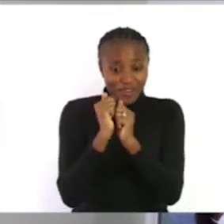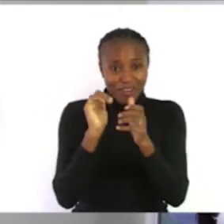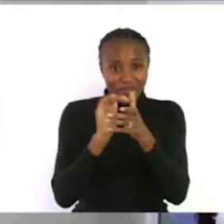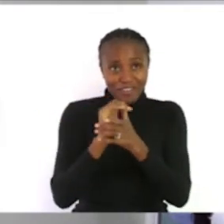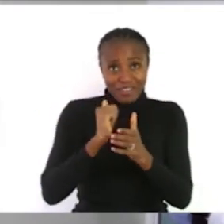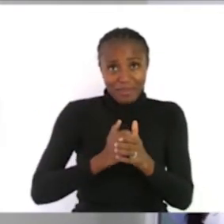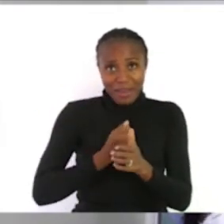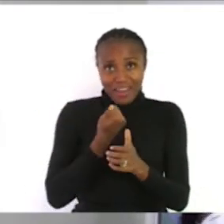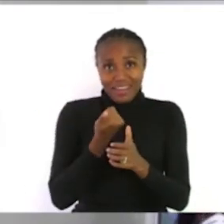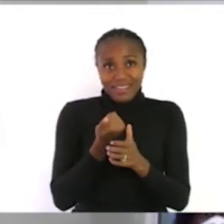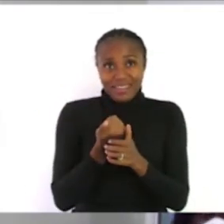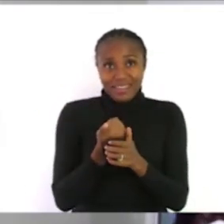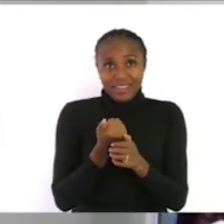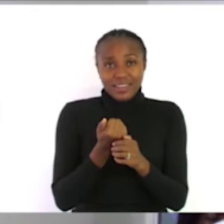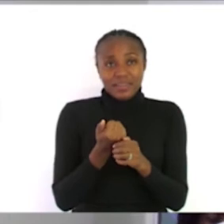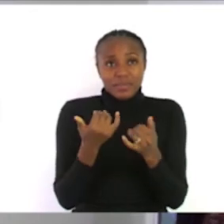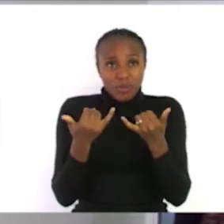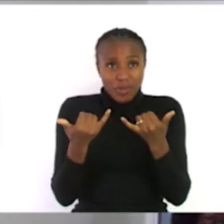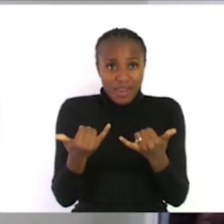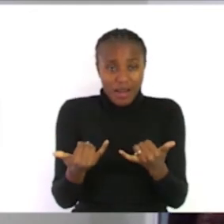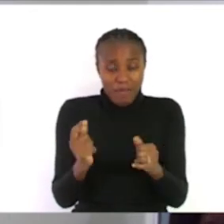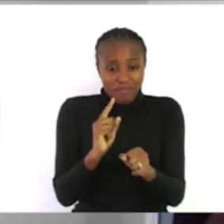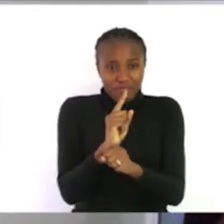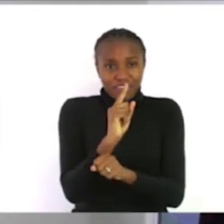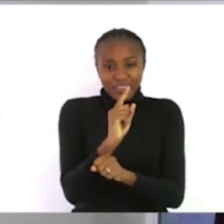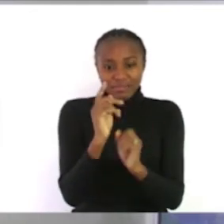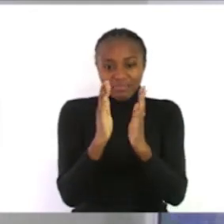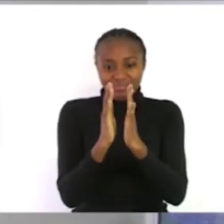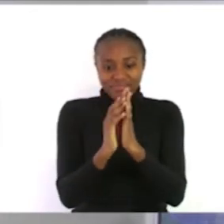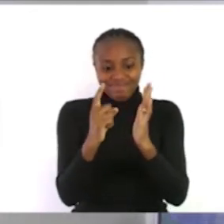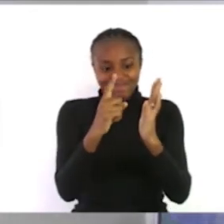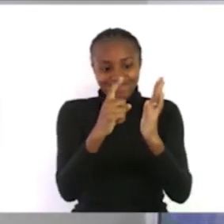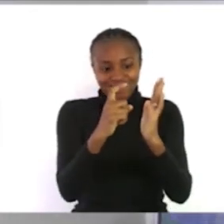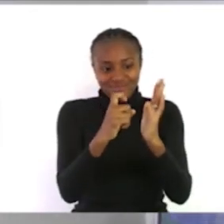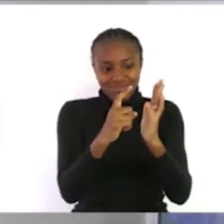here before we start with today's lesson let's first sanitize our hands